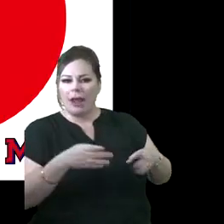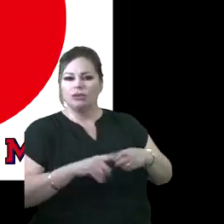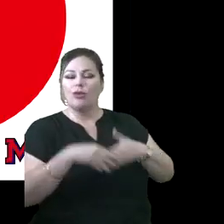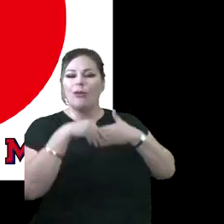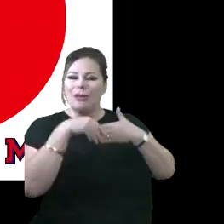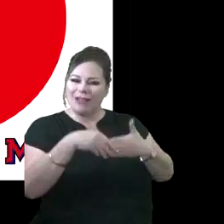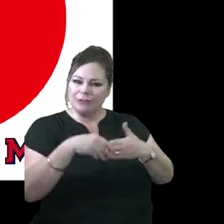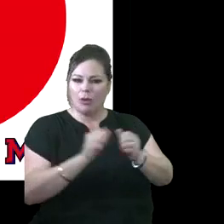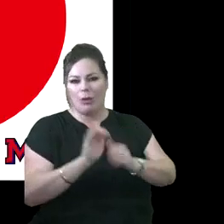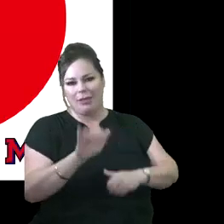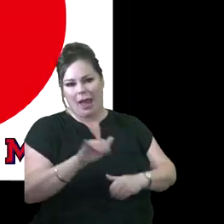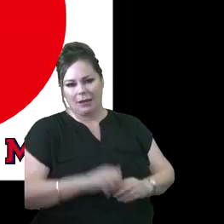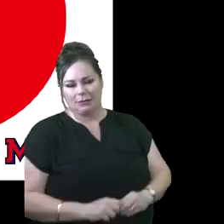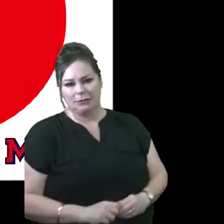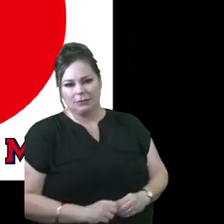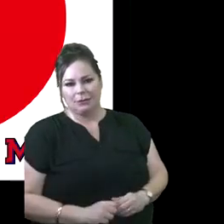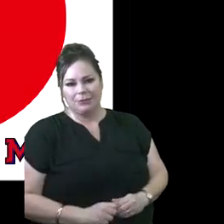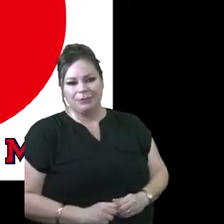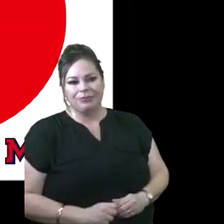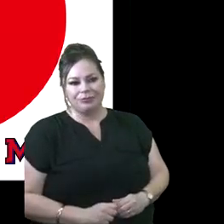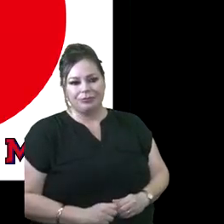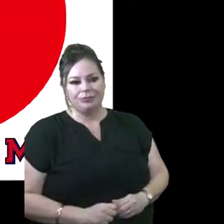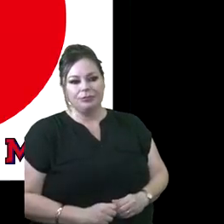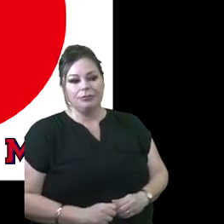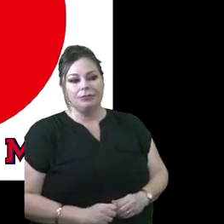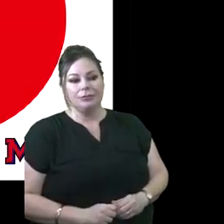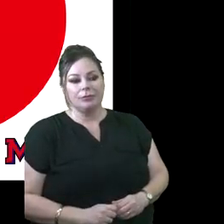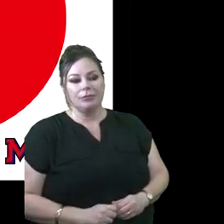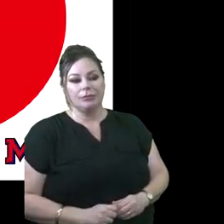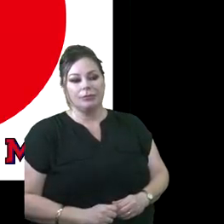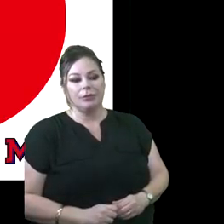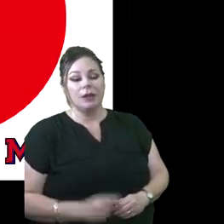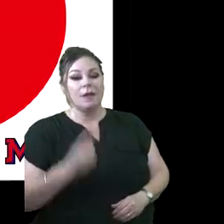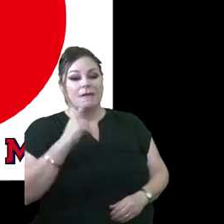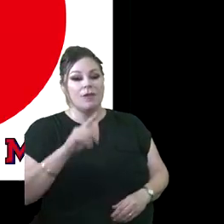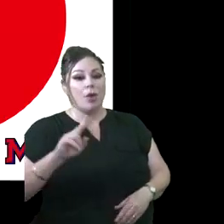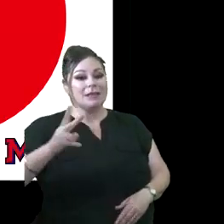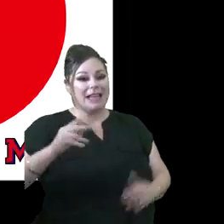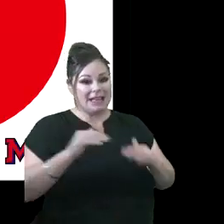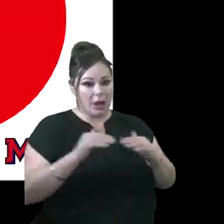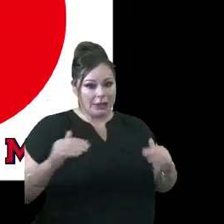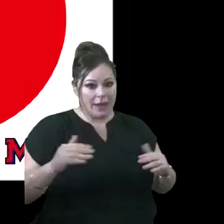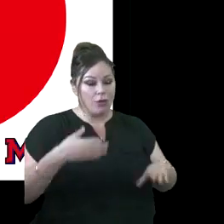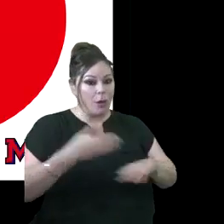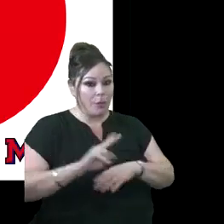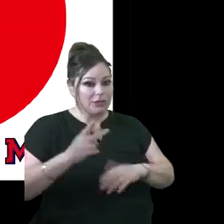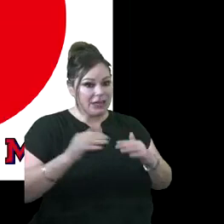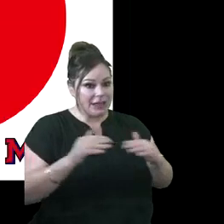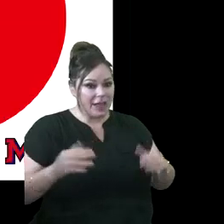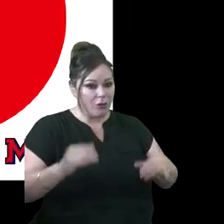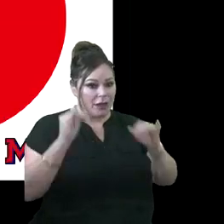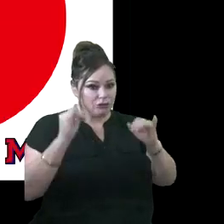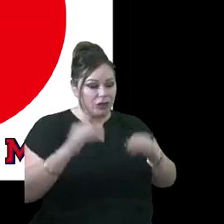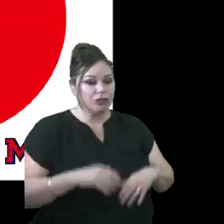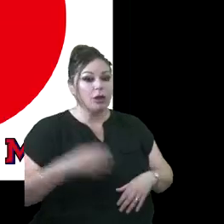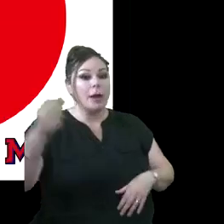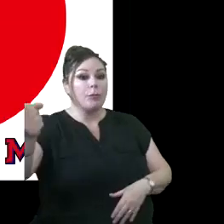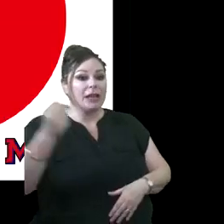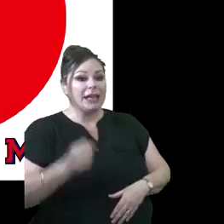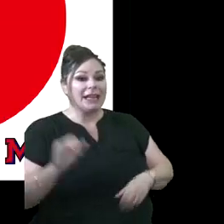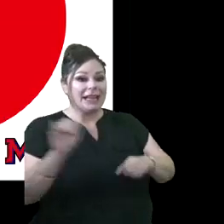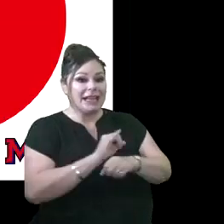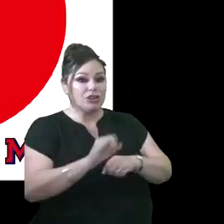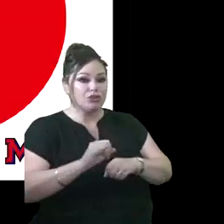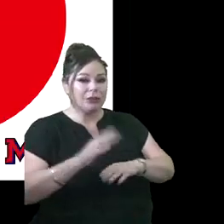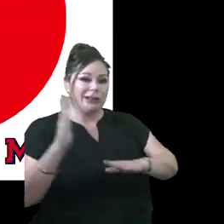flexibilities. Around secondary post secondary instructors, bringing in industry leaders and